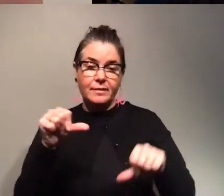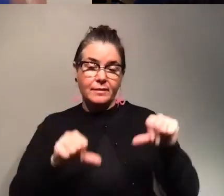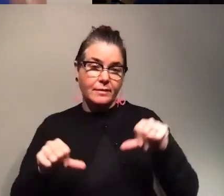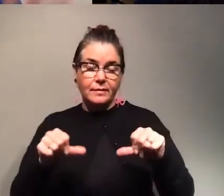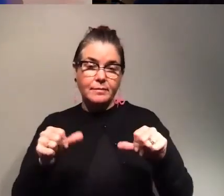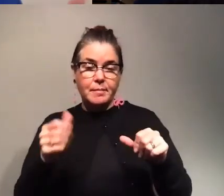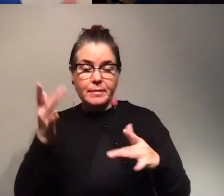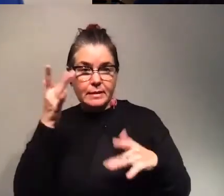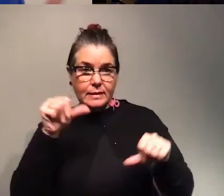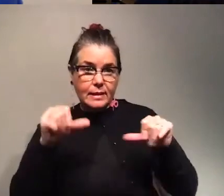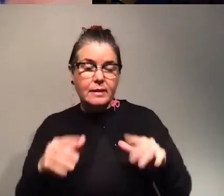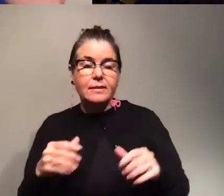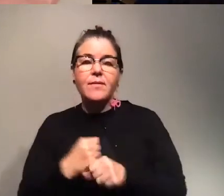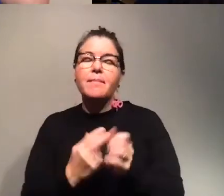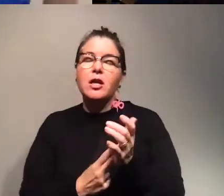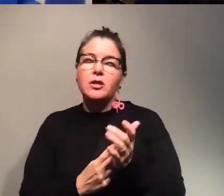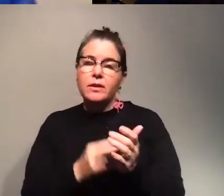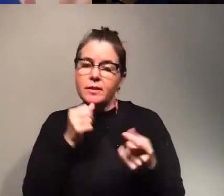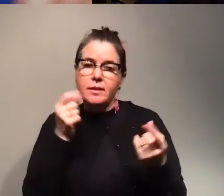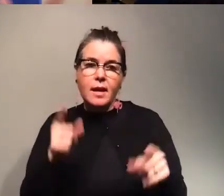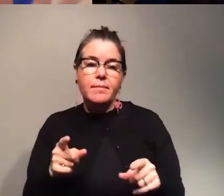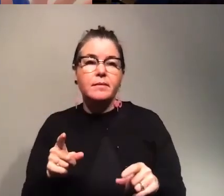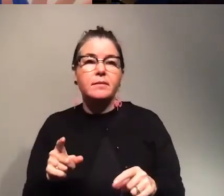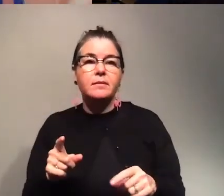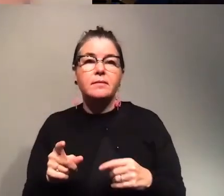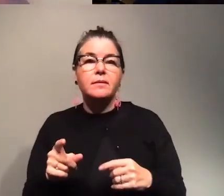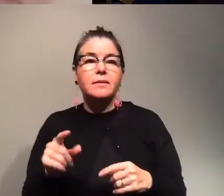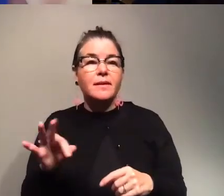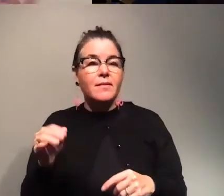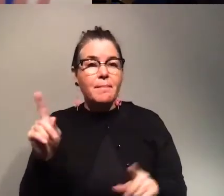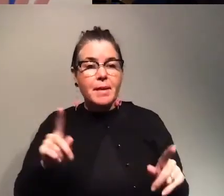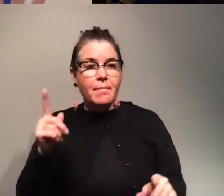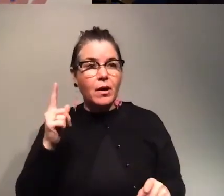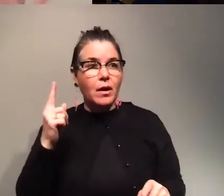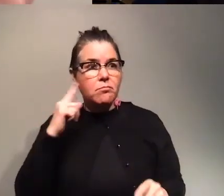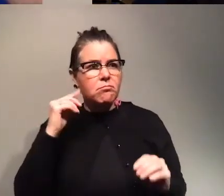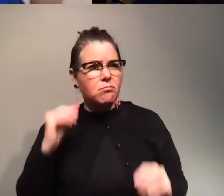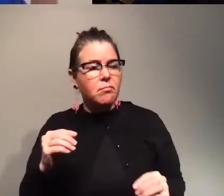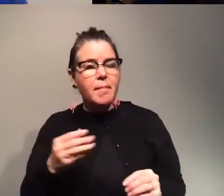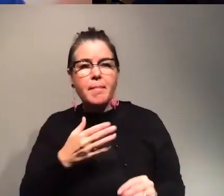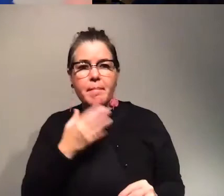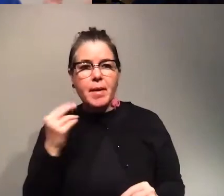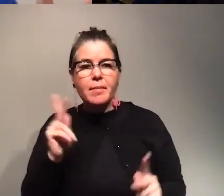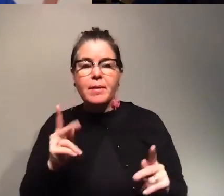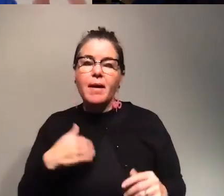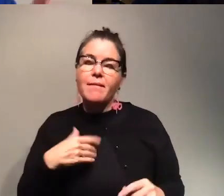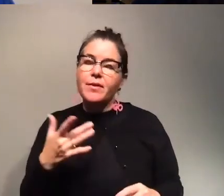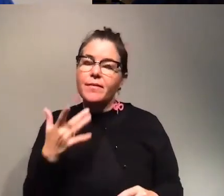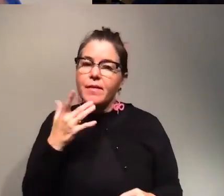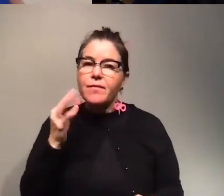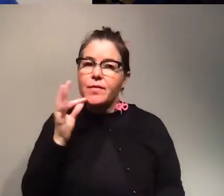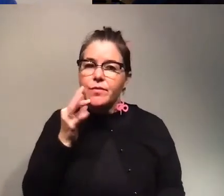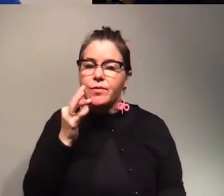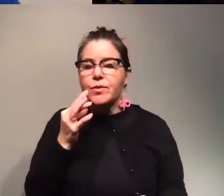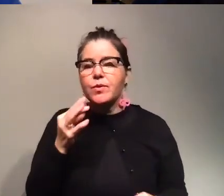need to make sure that that doesn't happen even if no one heard of it it's better it's someone has their favorite fruits available